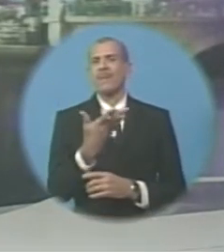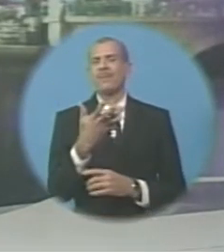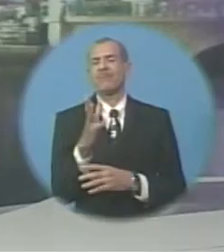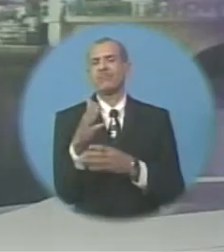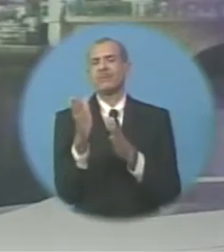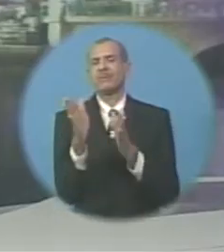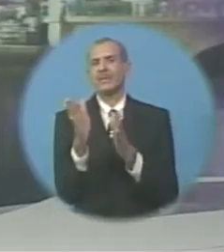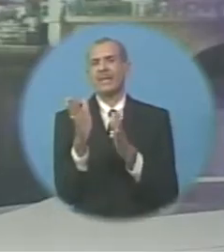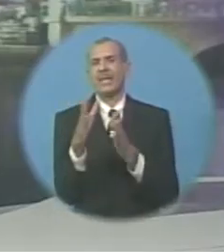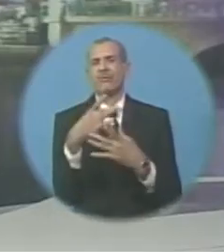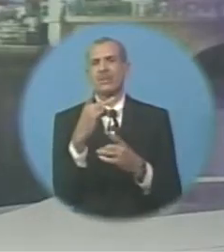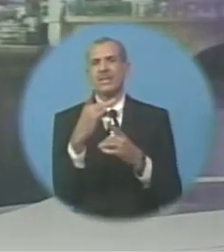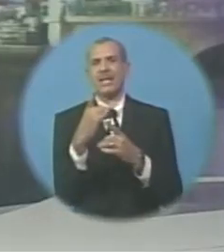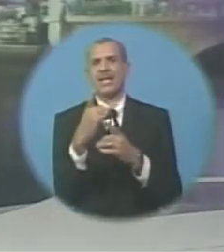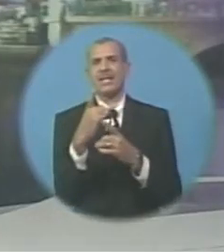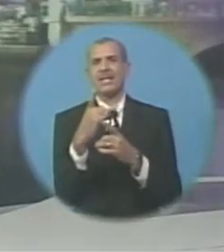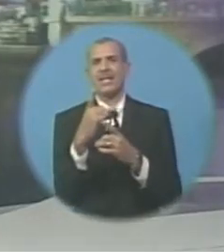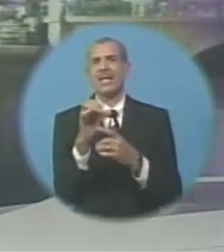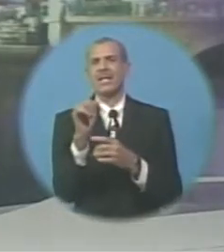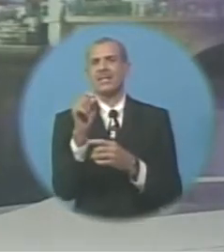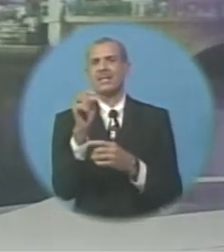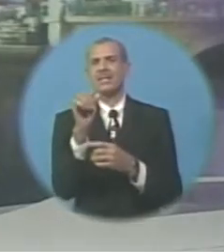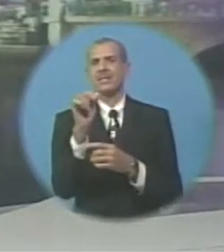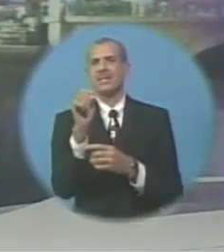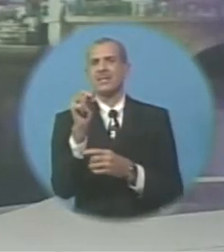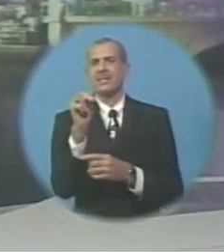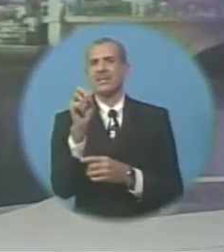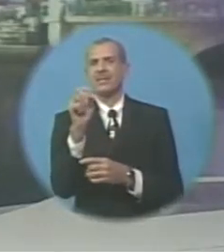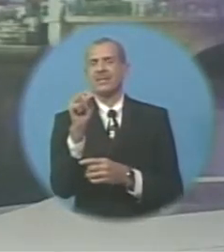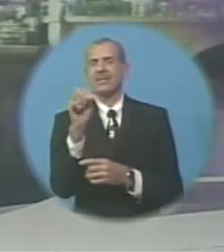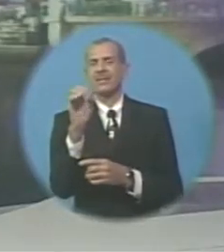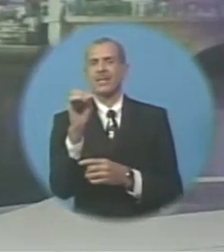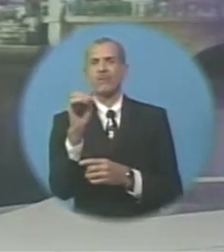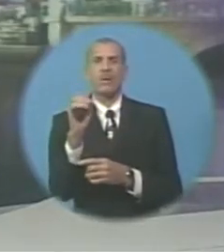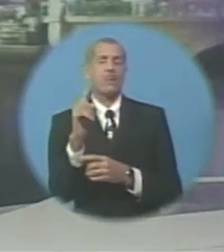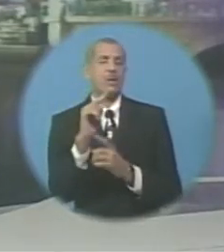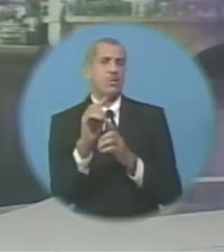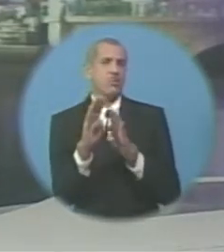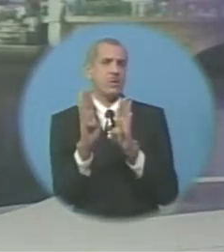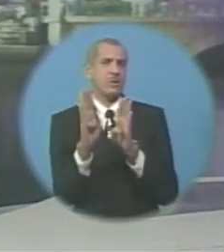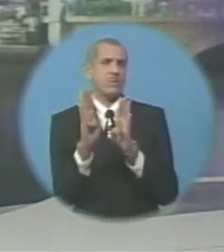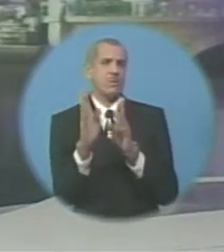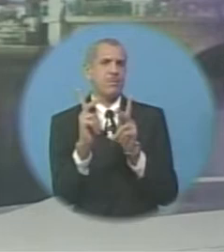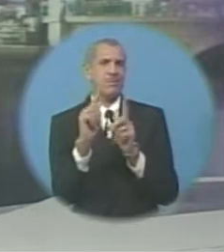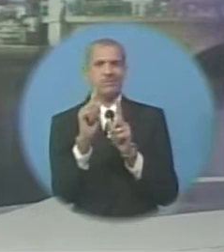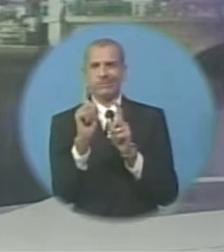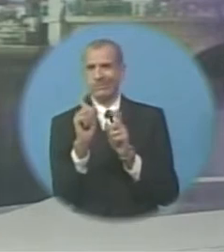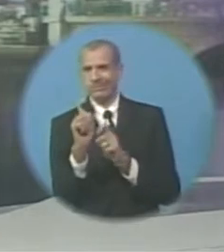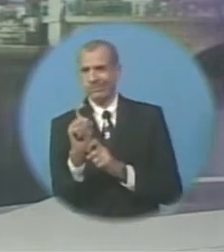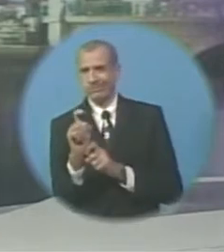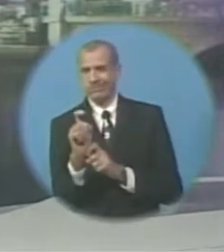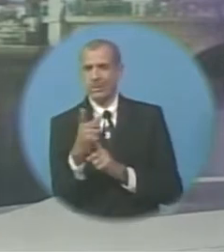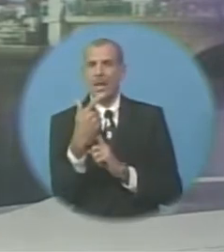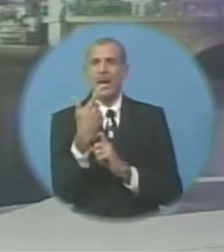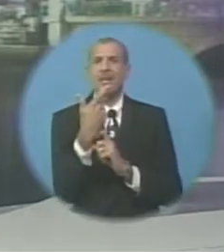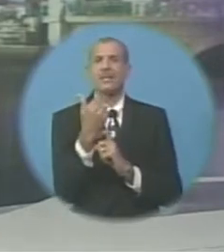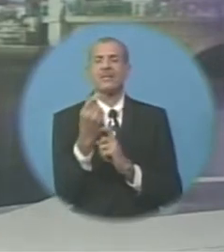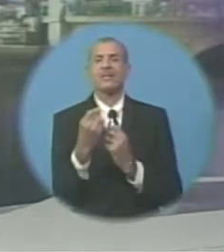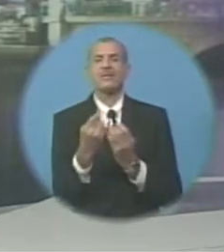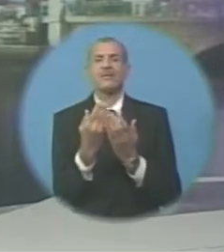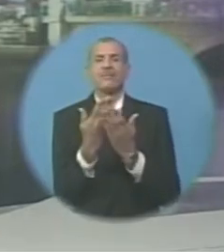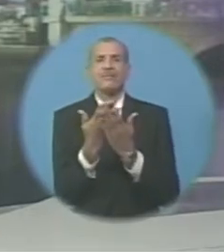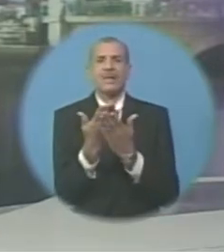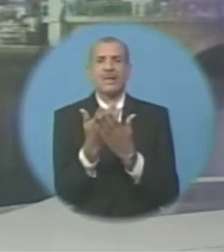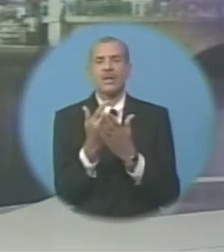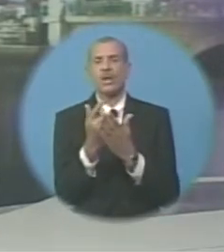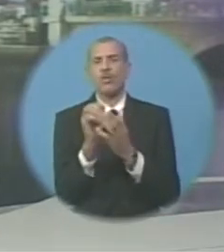in statistics, even though it does open the system to people with questionable motives. Mr. Sinclair was addressing statisticians at an exit